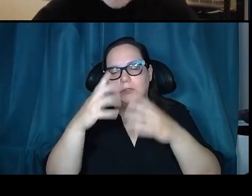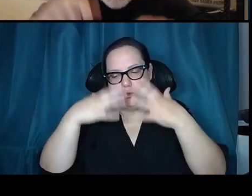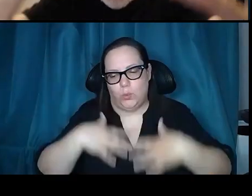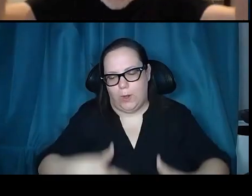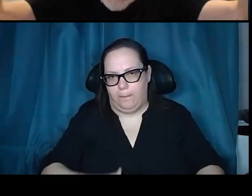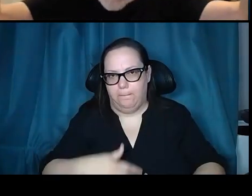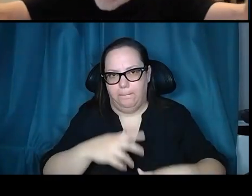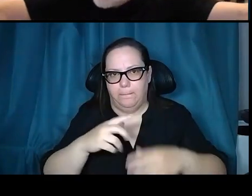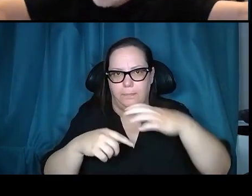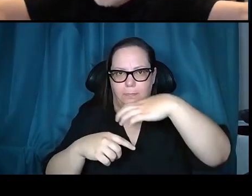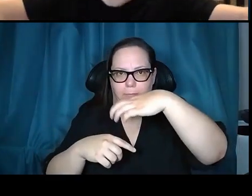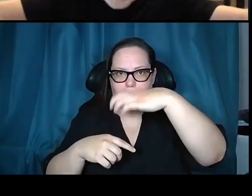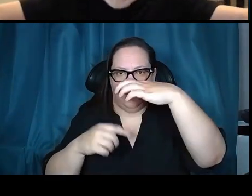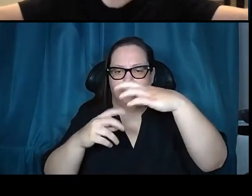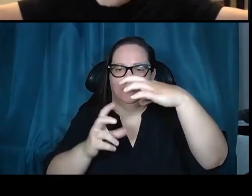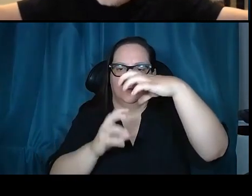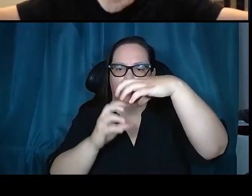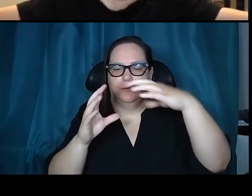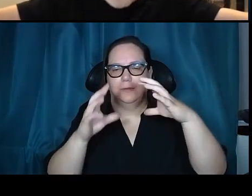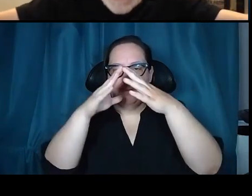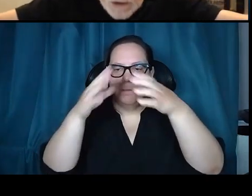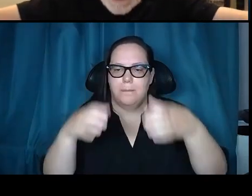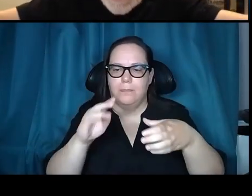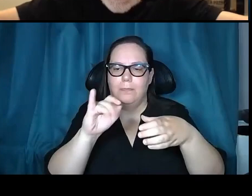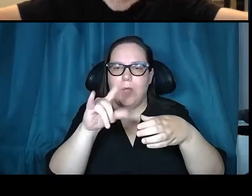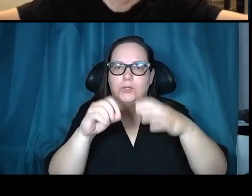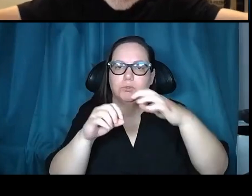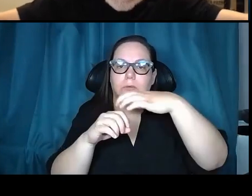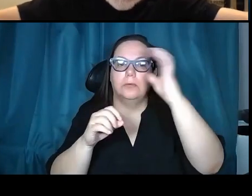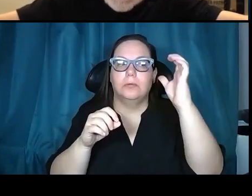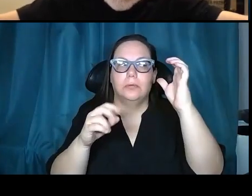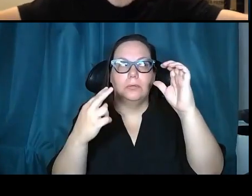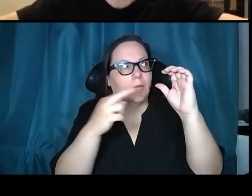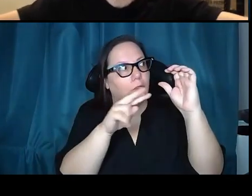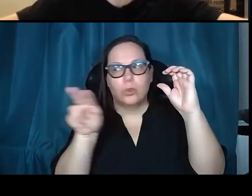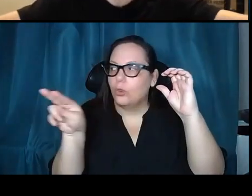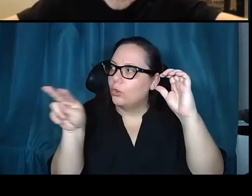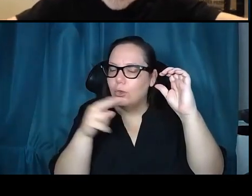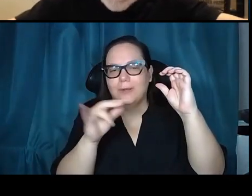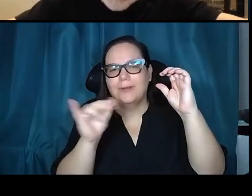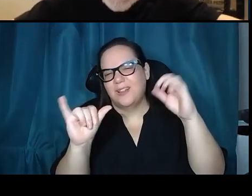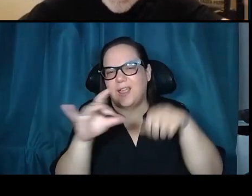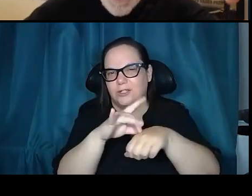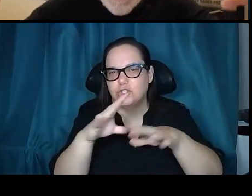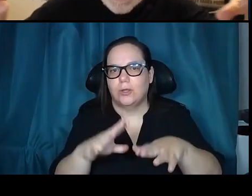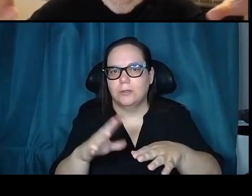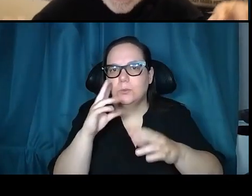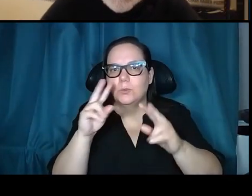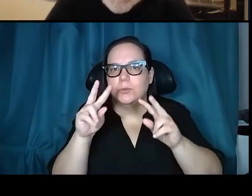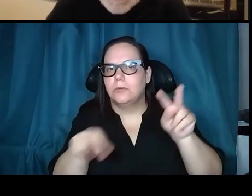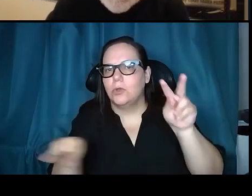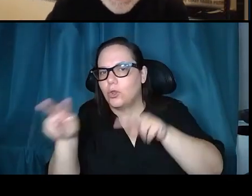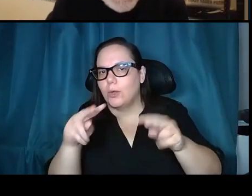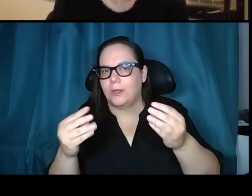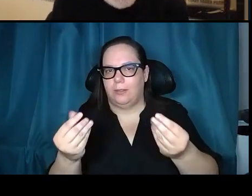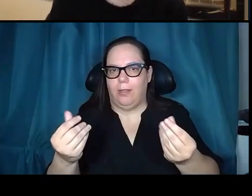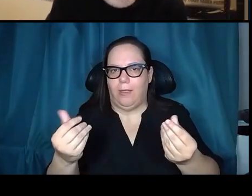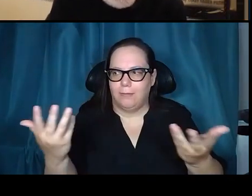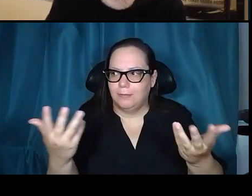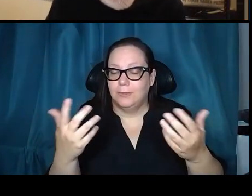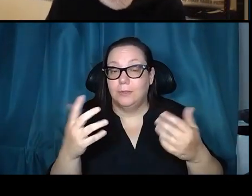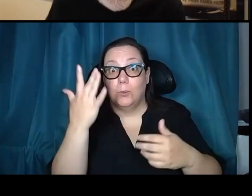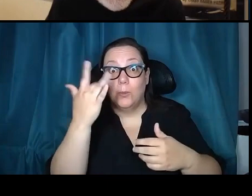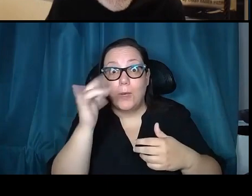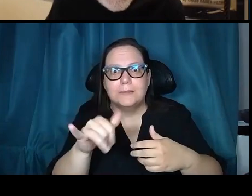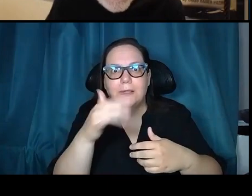top, and Dave stood on the top and looked around to see, as a geologist would do, what the lay of the land was. And why was that? Because we had